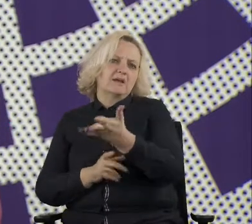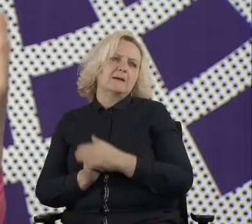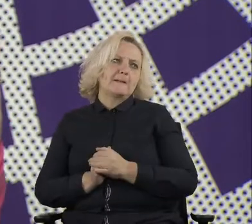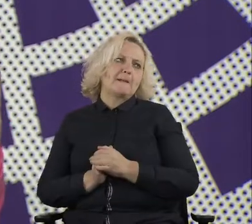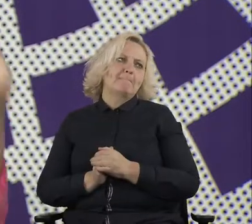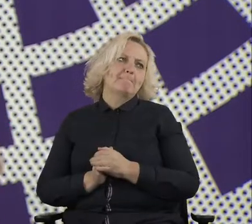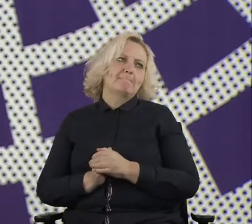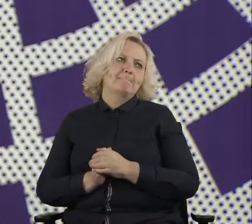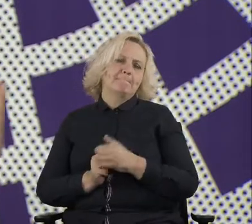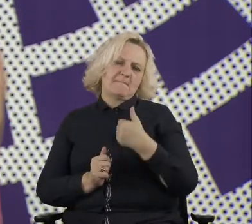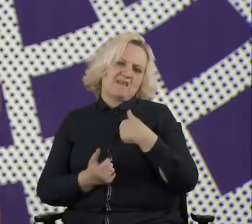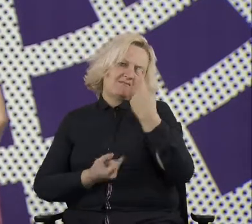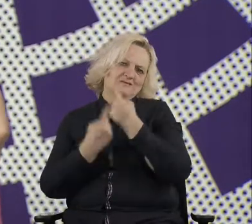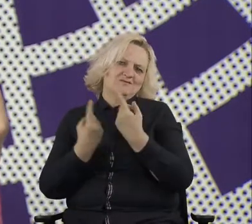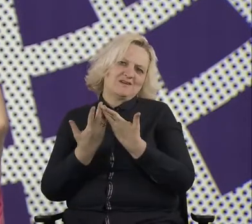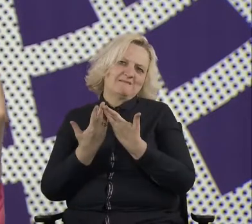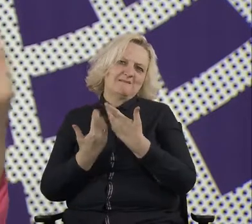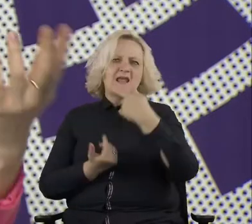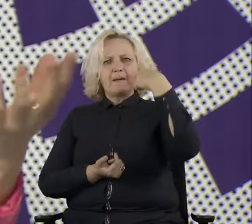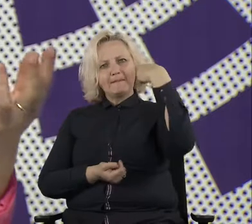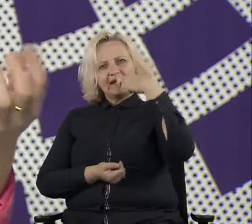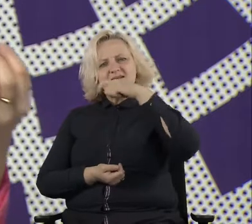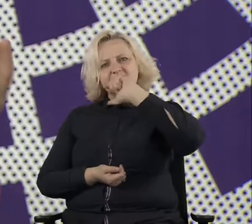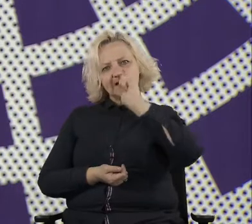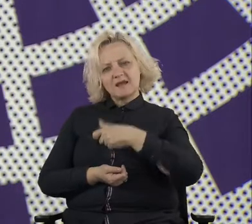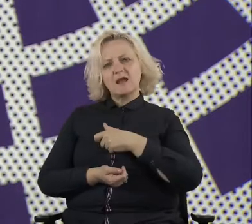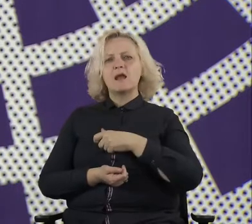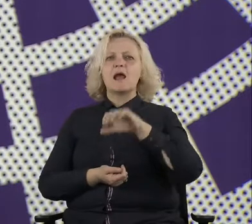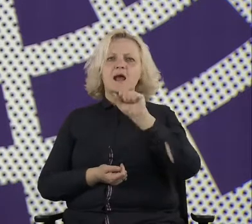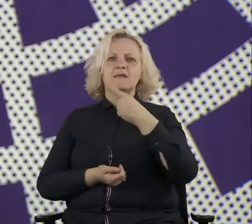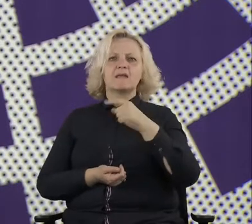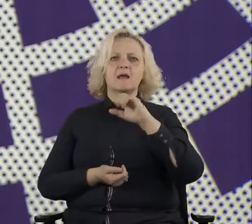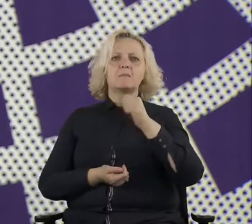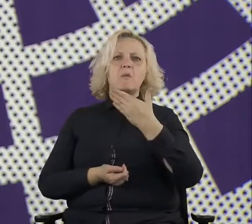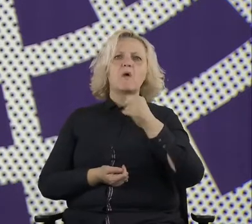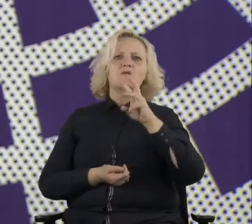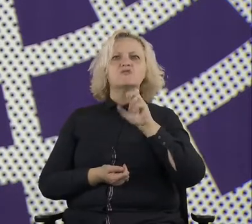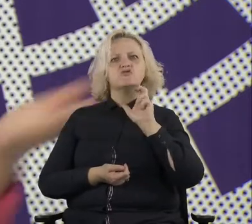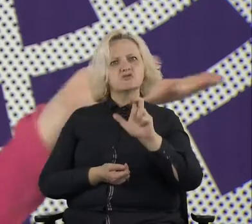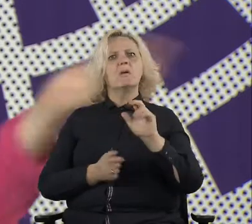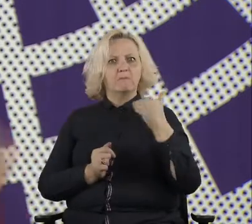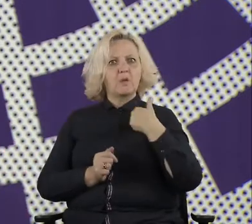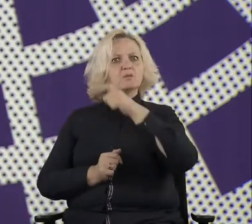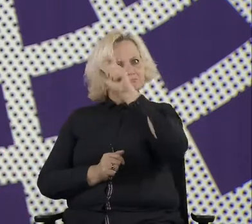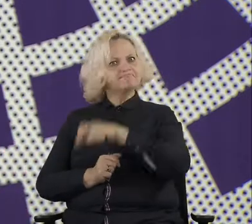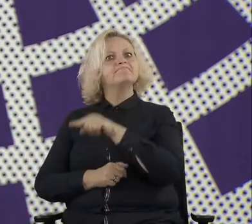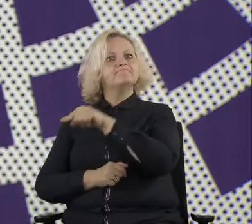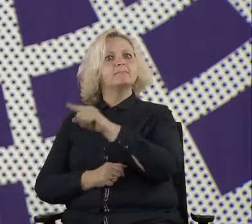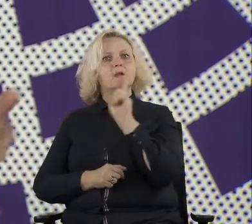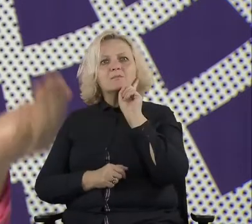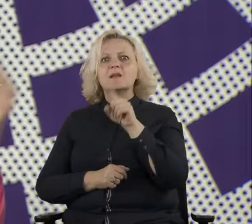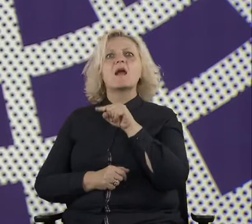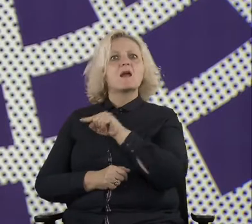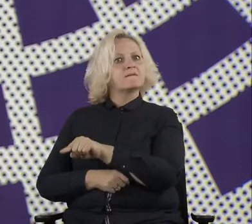the mayor of Kudansk, Paweł Ladamowicz, was that kind of role model for enabling civil servant. And you as well,